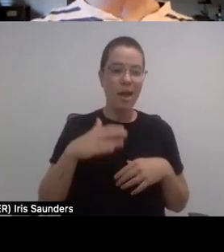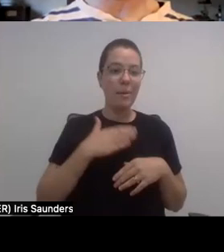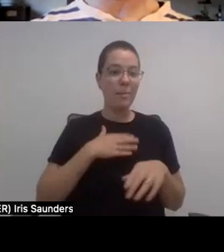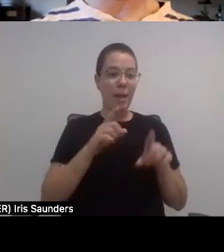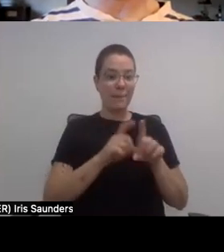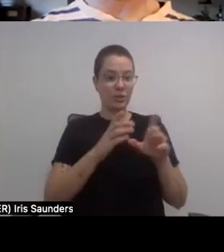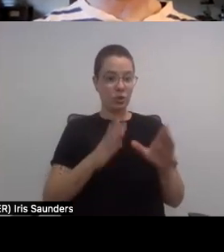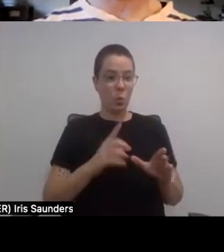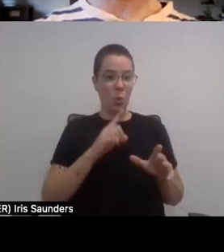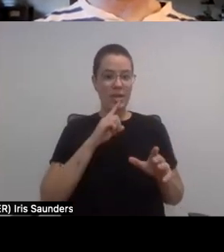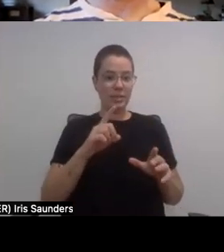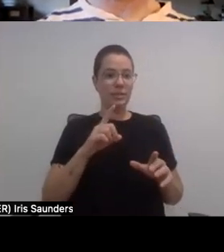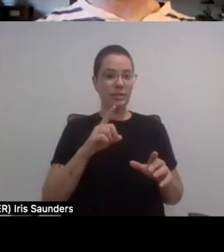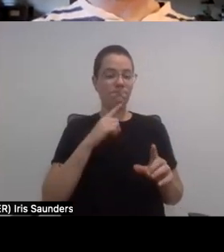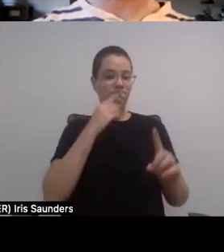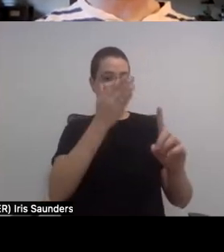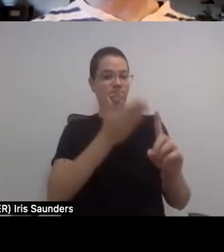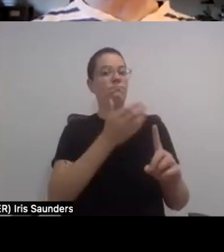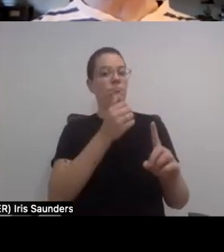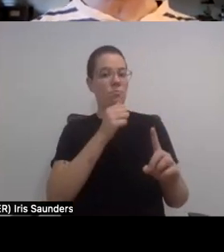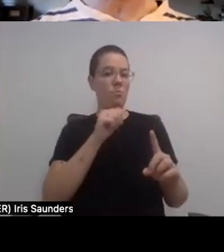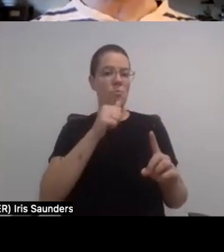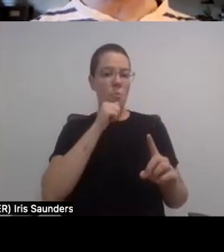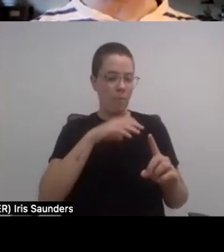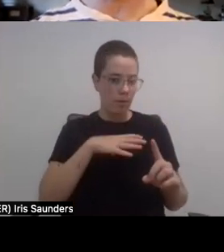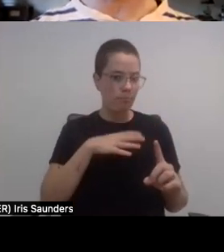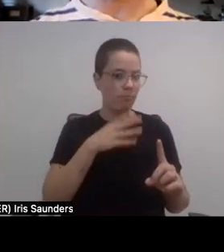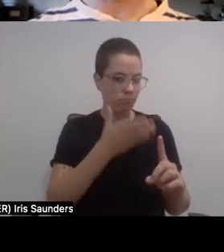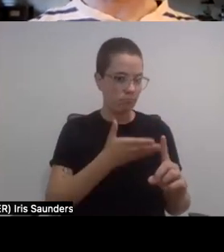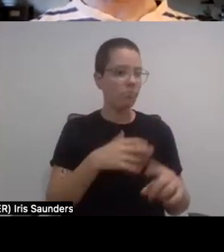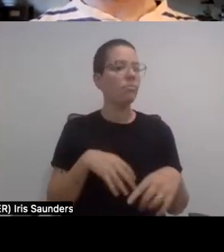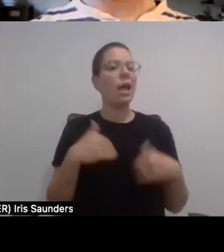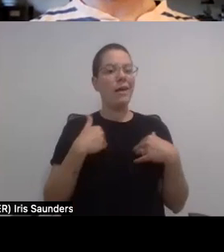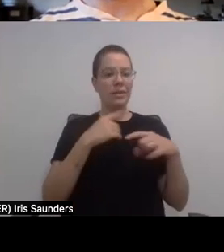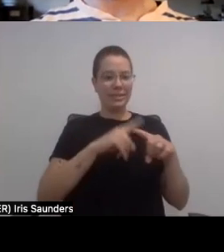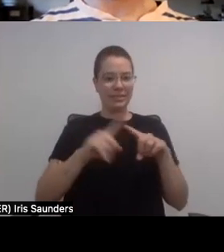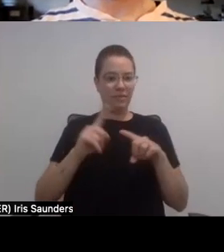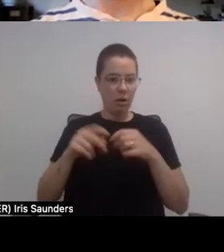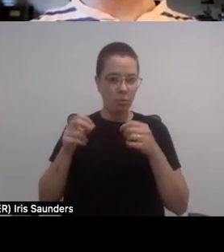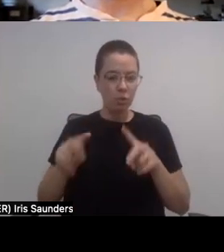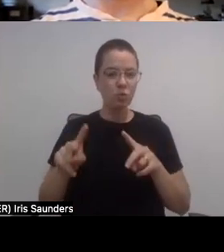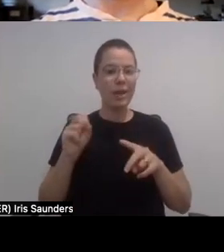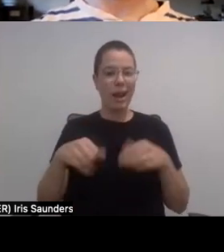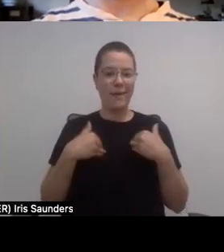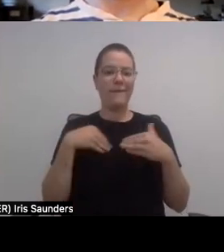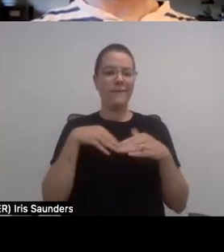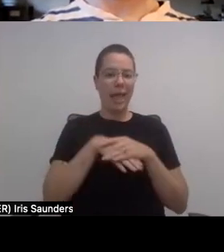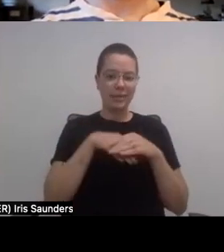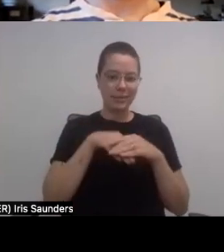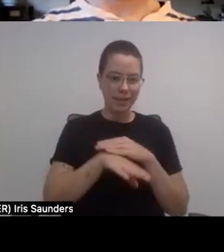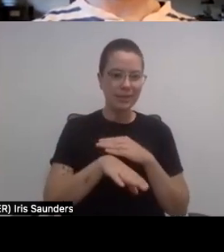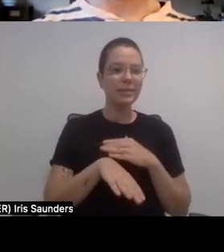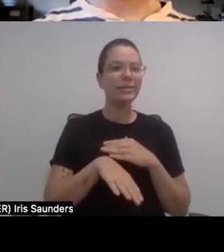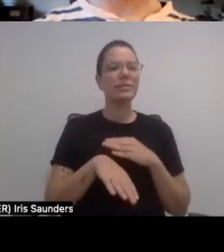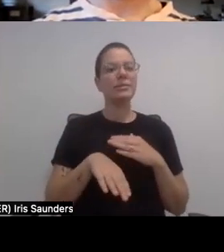Commute Bale. And so, just having, you know, those different opportunities to get access, you know, to